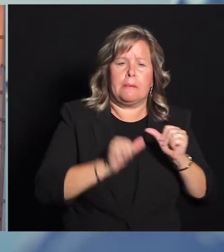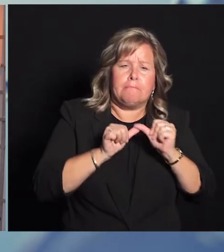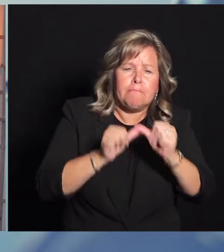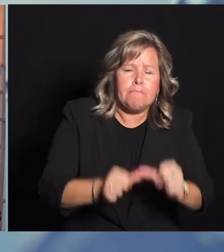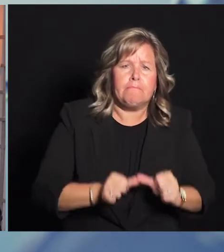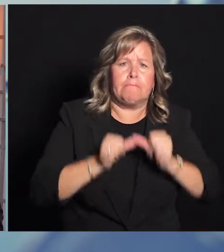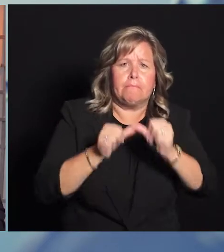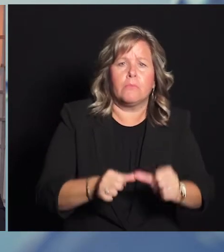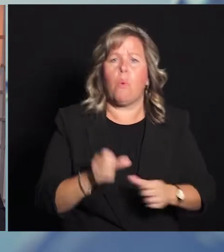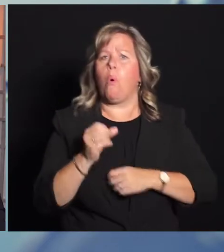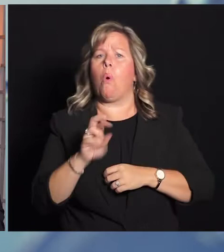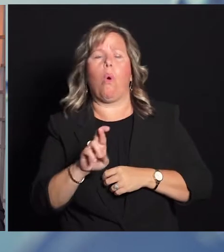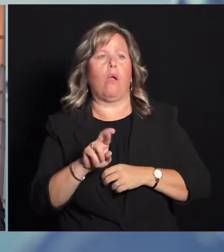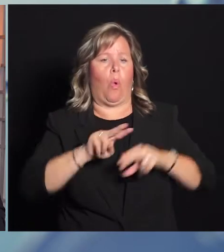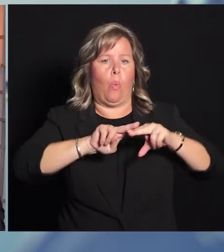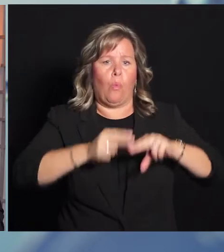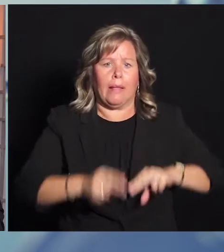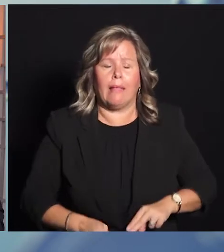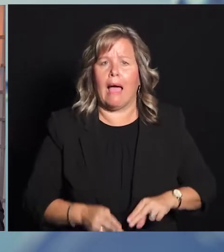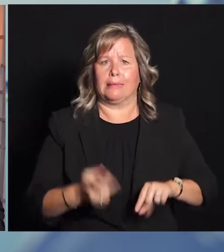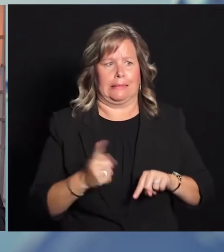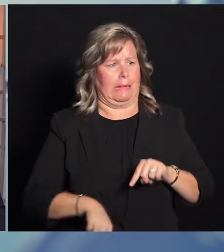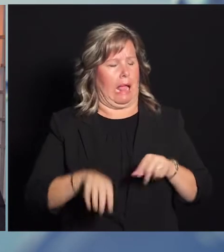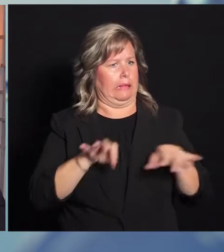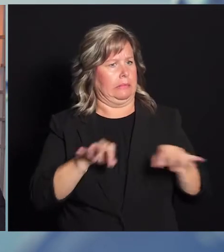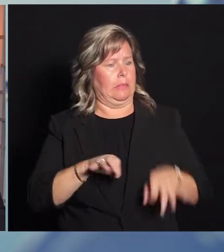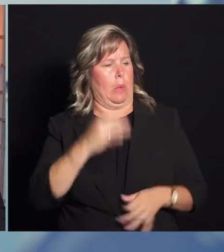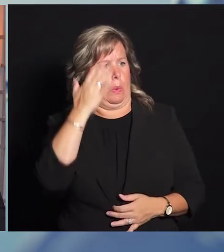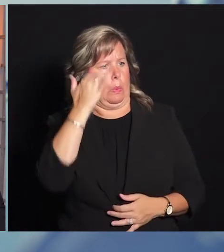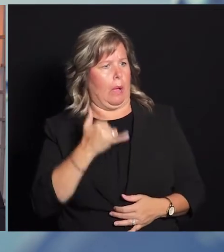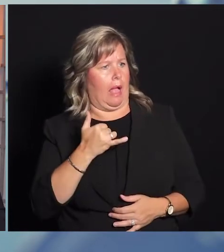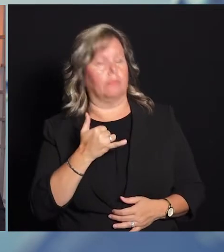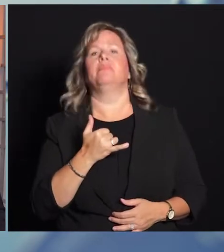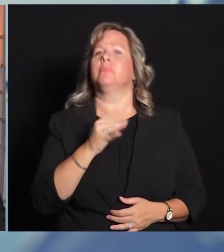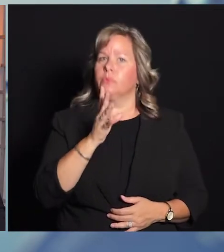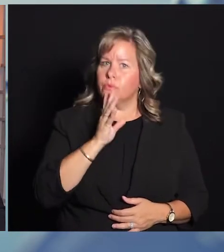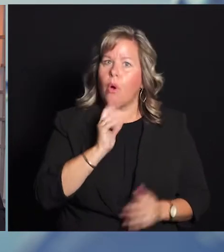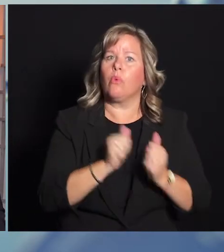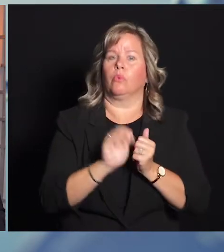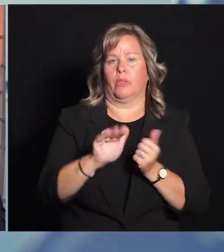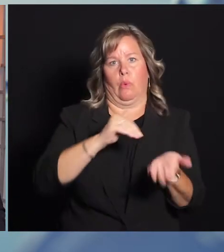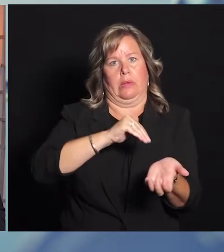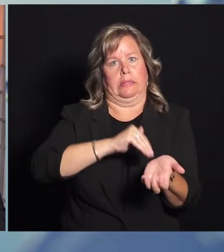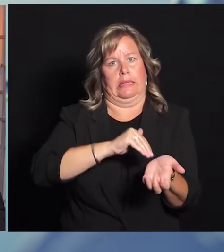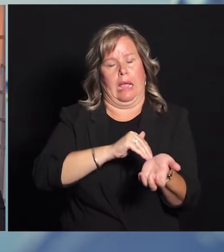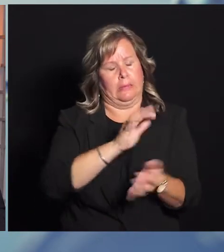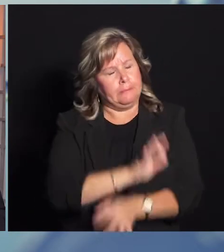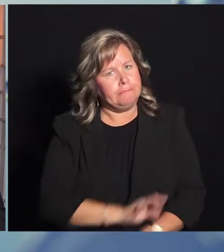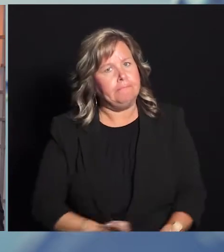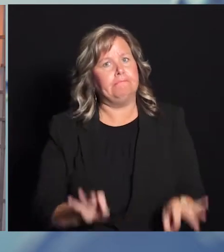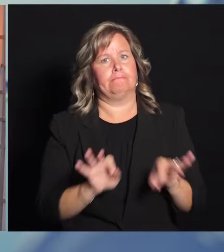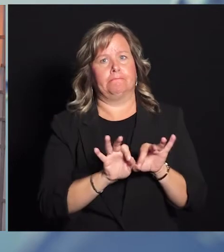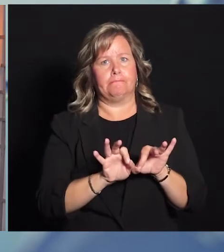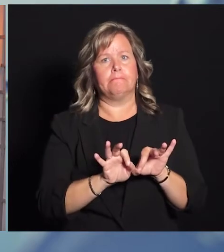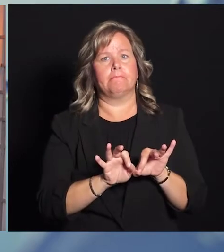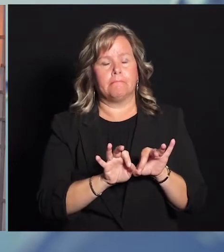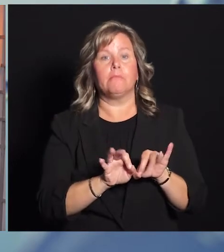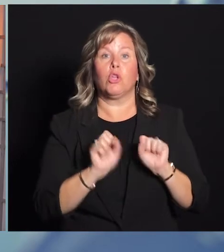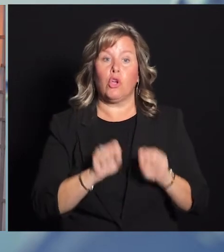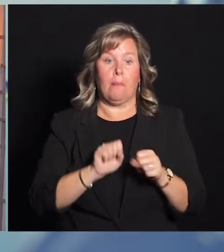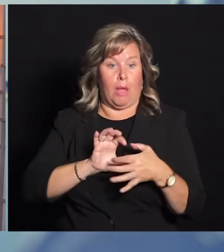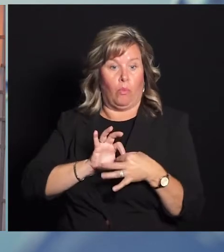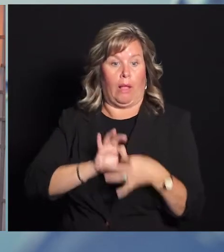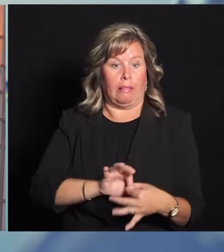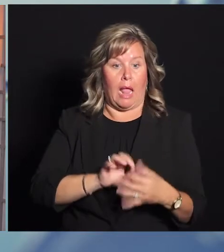constipation or unexplained weight loss, that you should talk to your physician about those things. It may be related